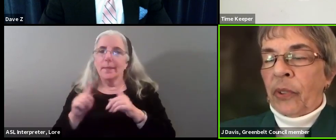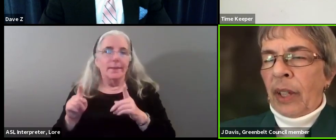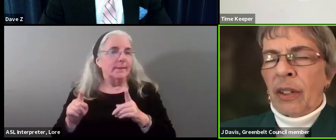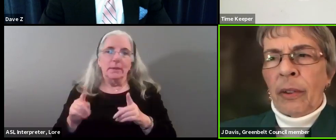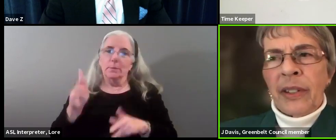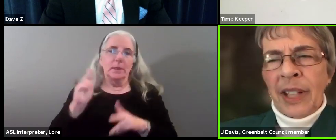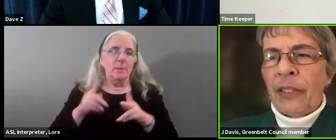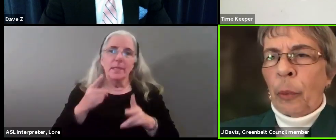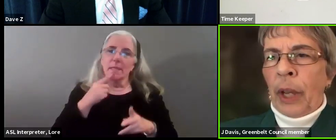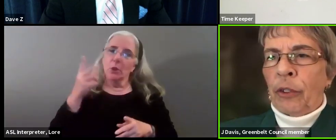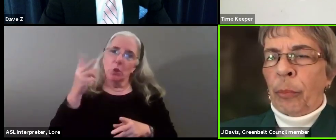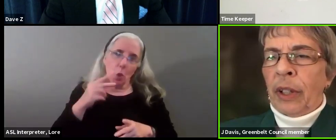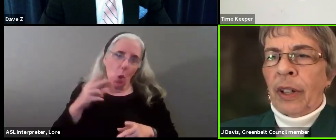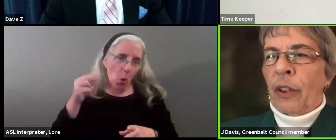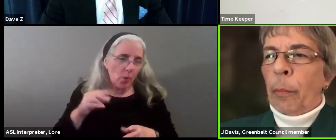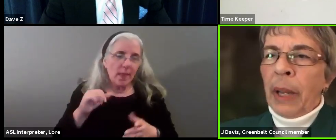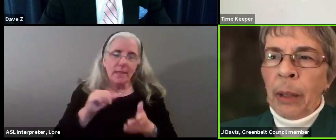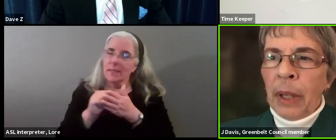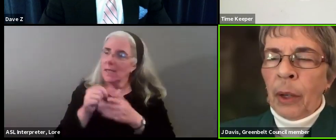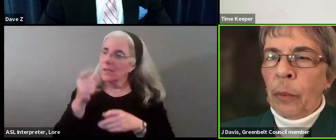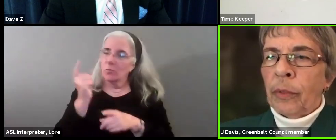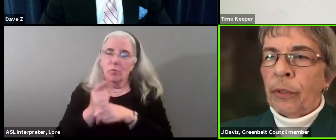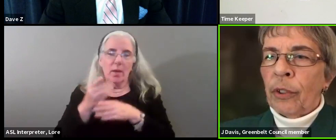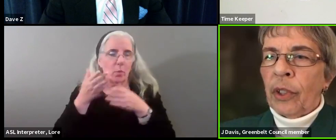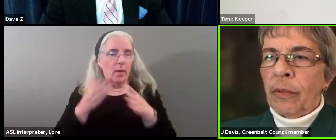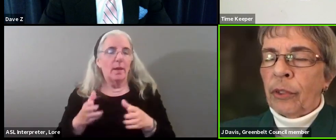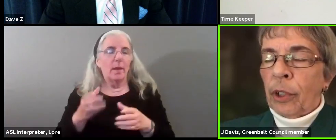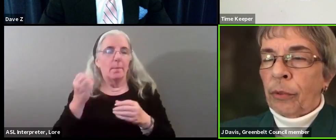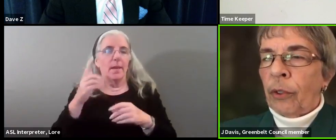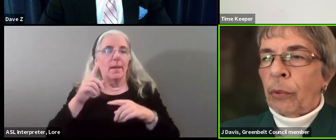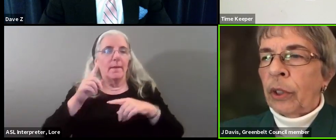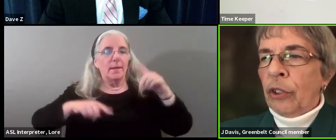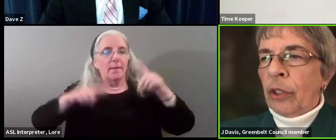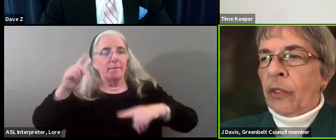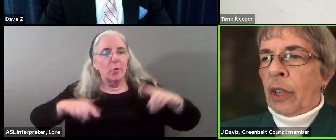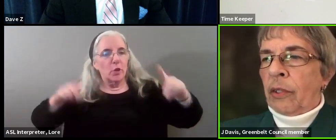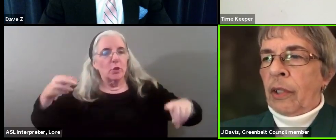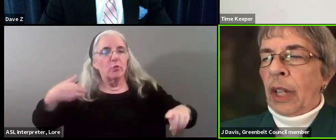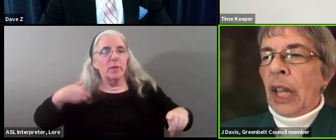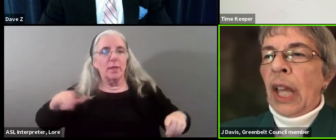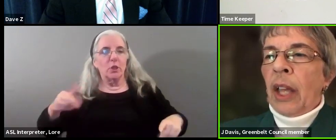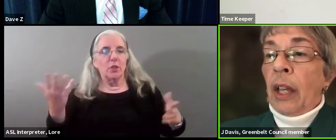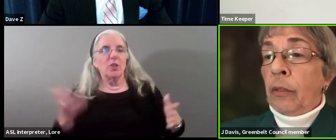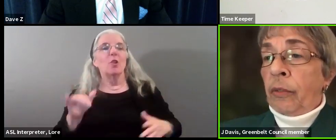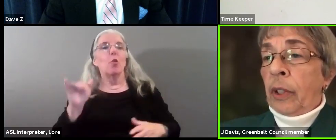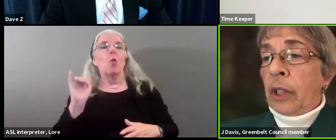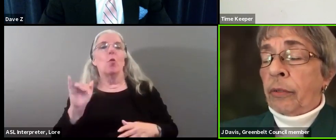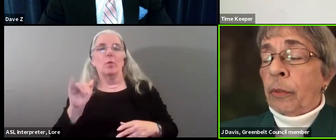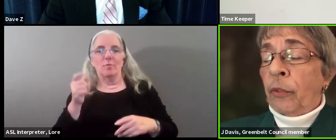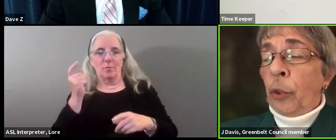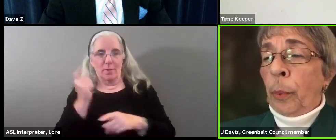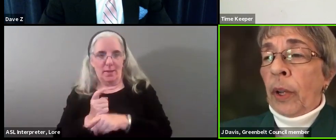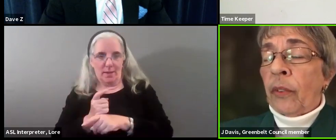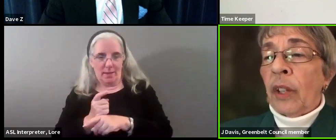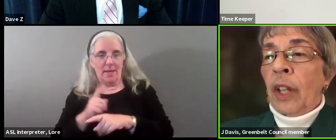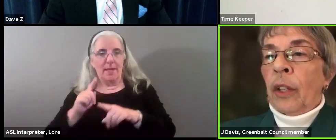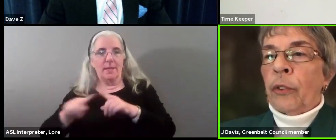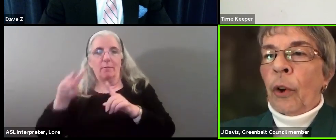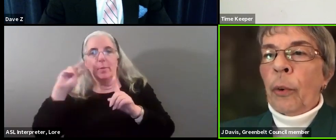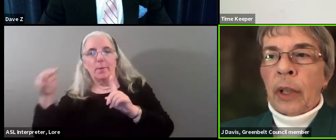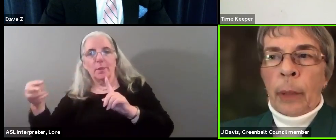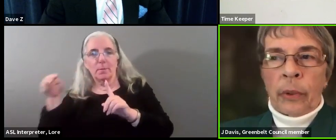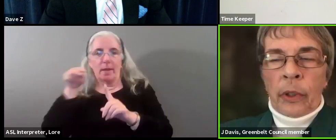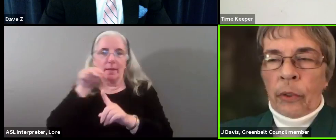people said, no, that's not the way it should be done. There are many, many diverse, diverse religions in our city and different viewpoints.